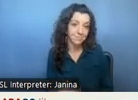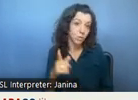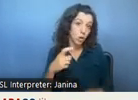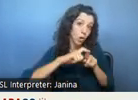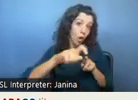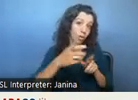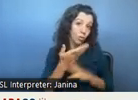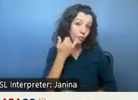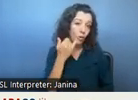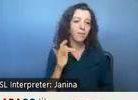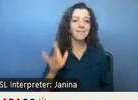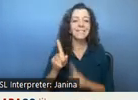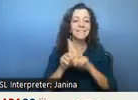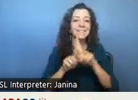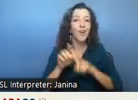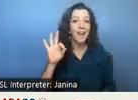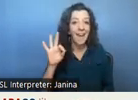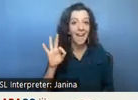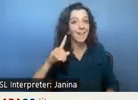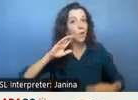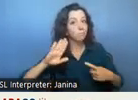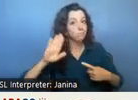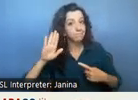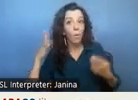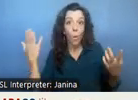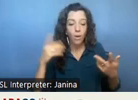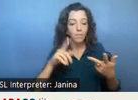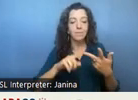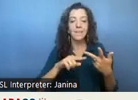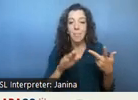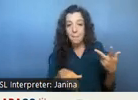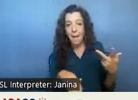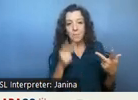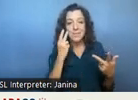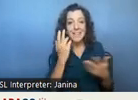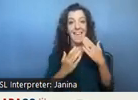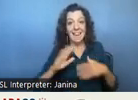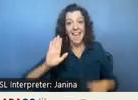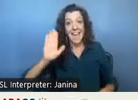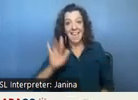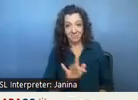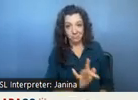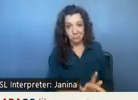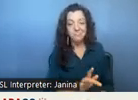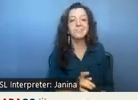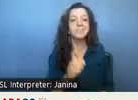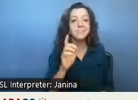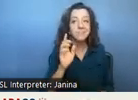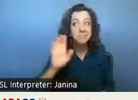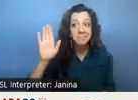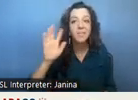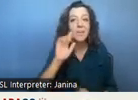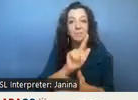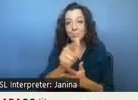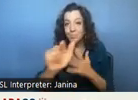raise your hands or use the q a icon at the bottom of your screen to submit your question electronically um and we will answer